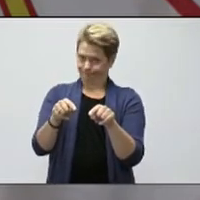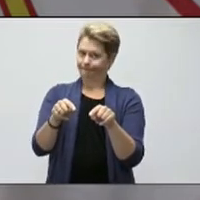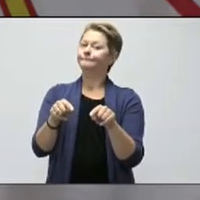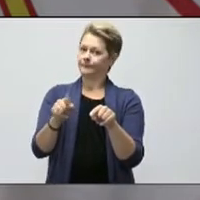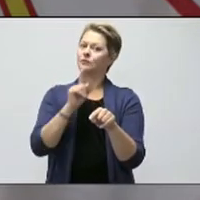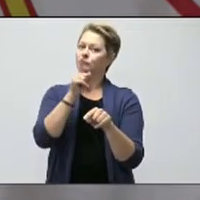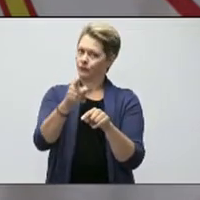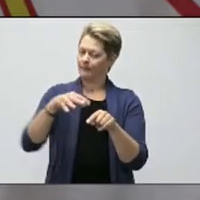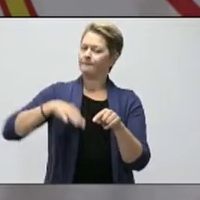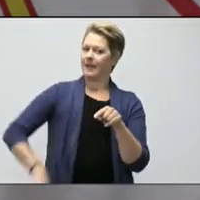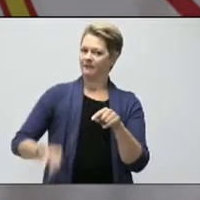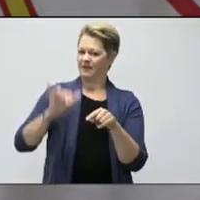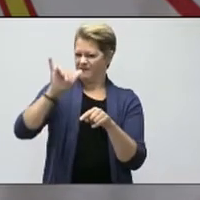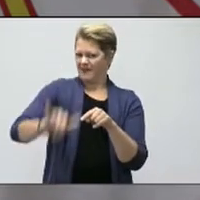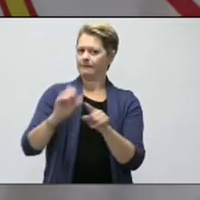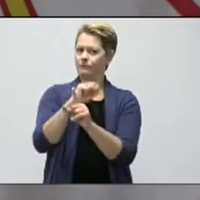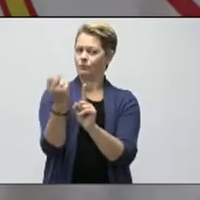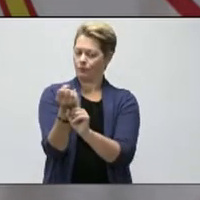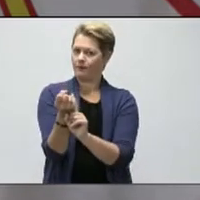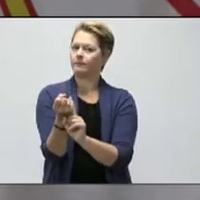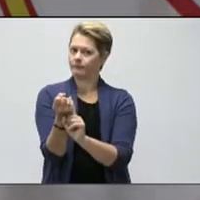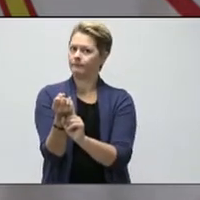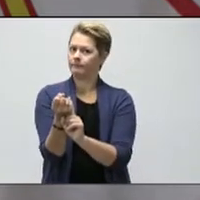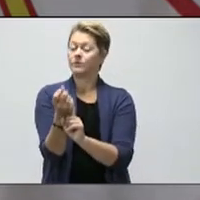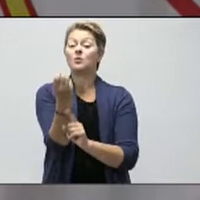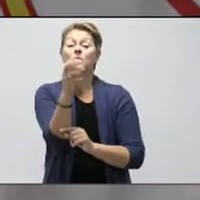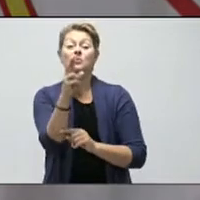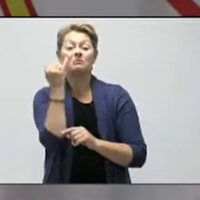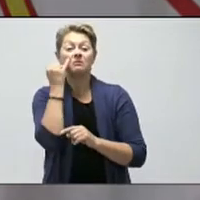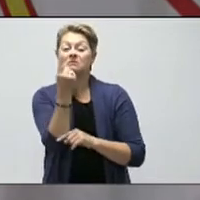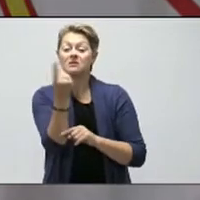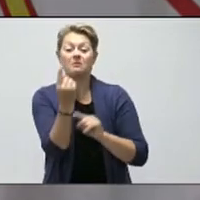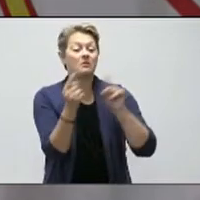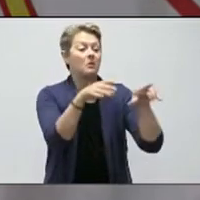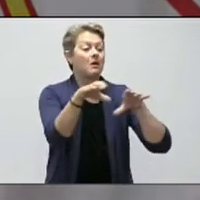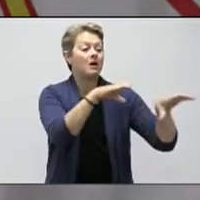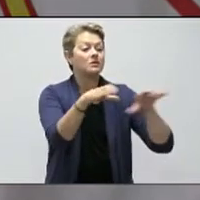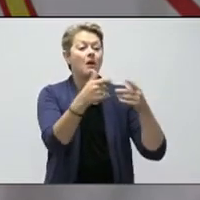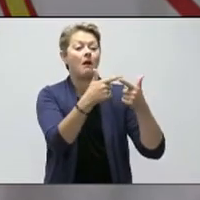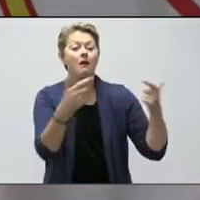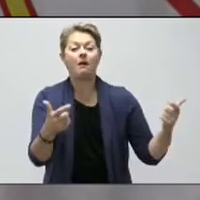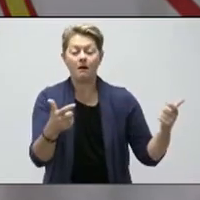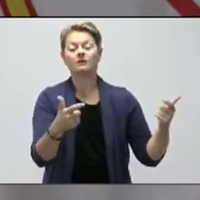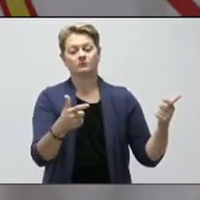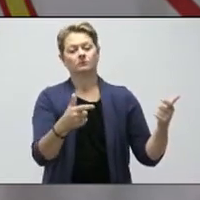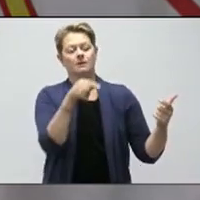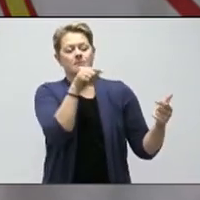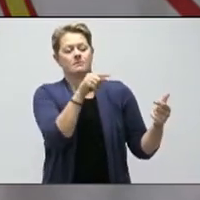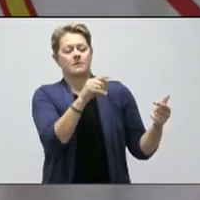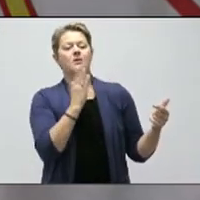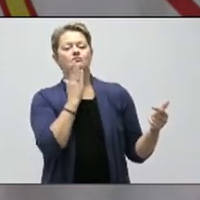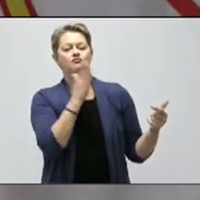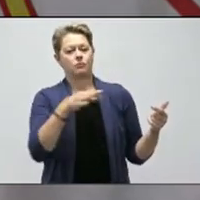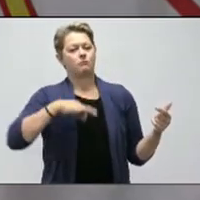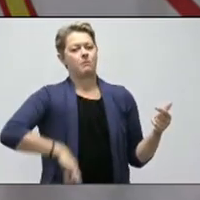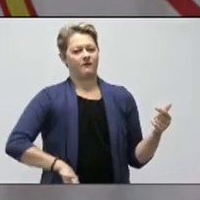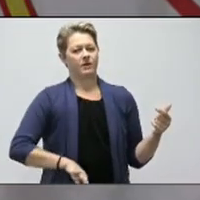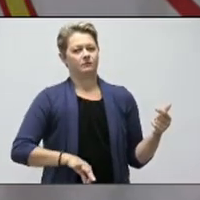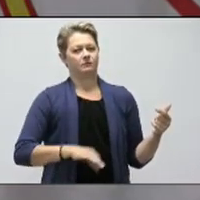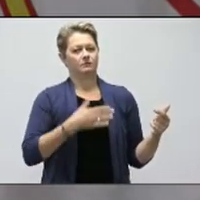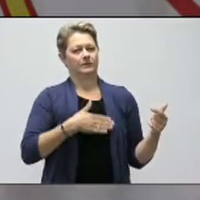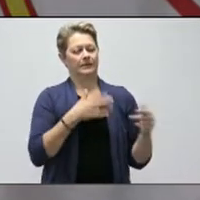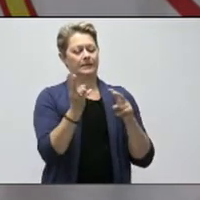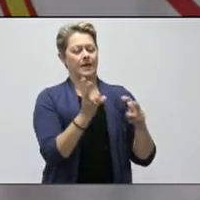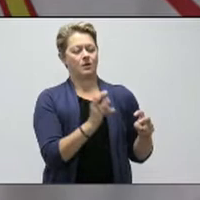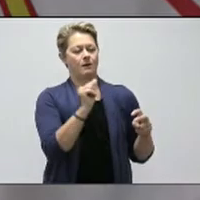And certainly anyone who is heading to those areas, it may be worthwhile or would be worthwhile to download the